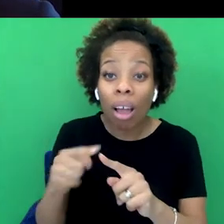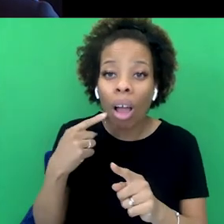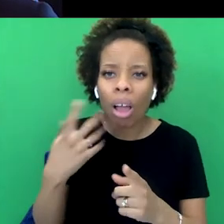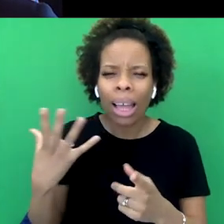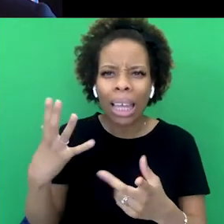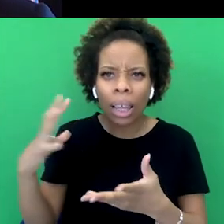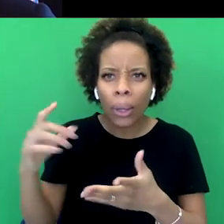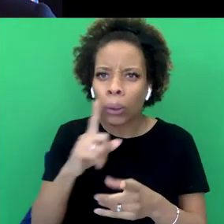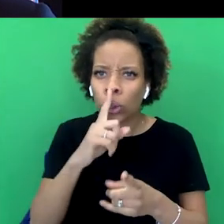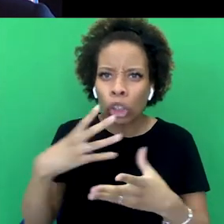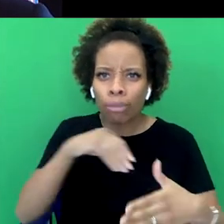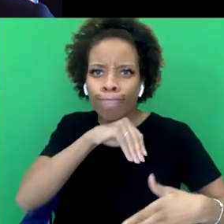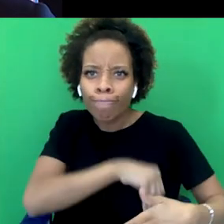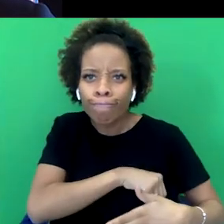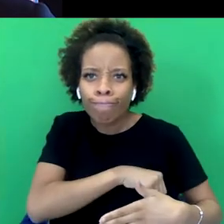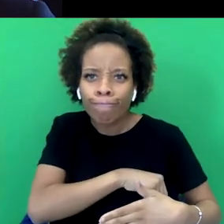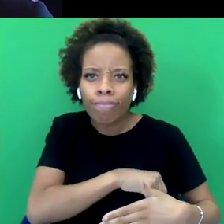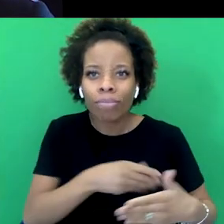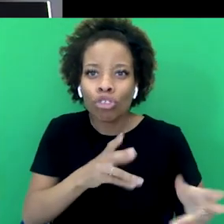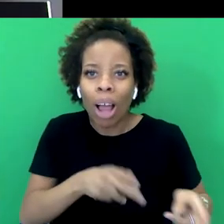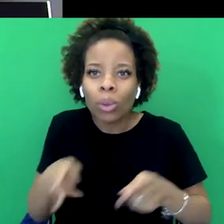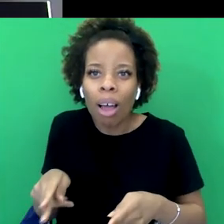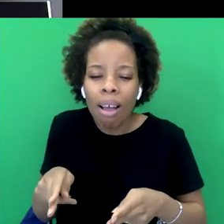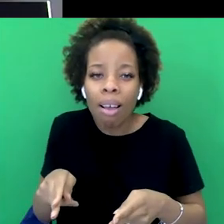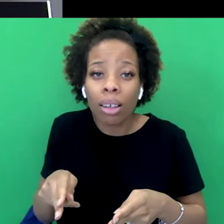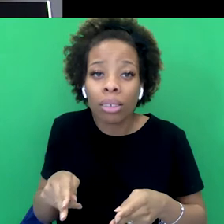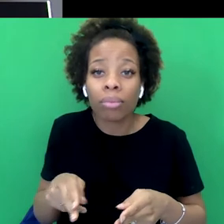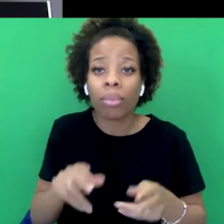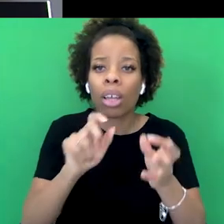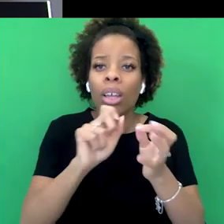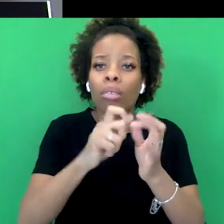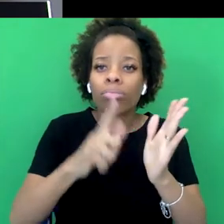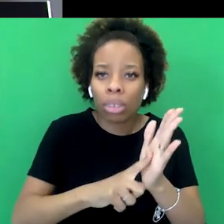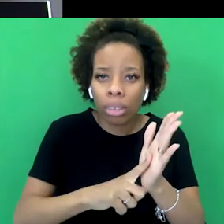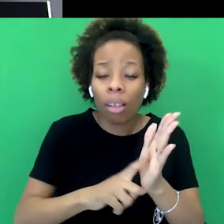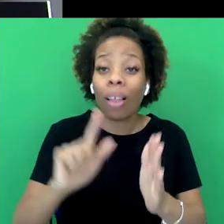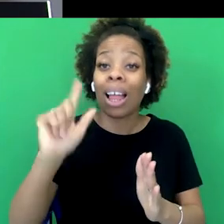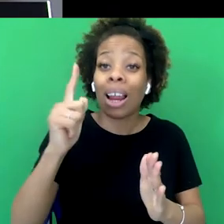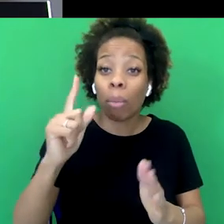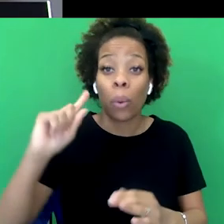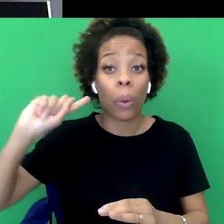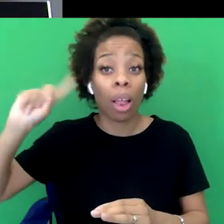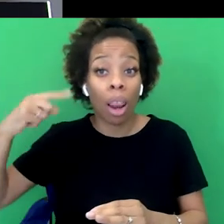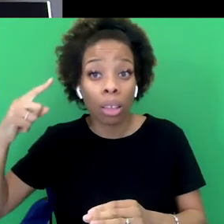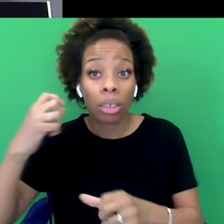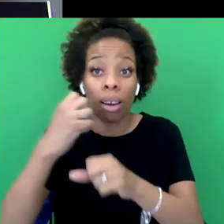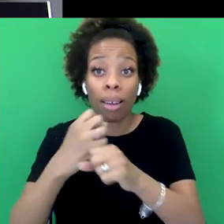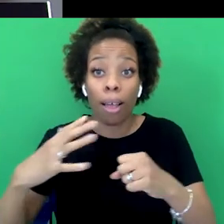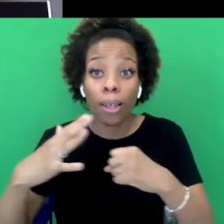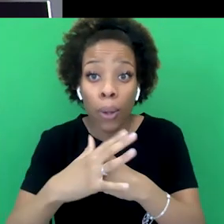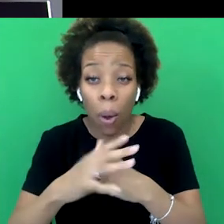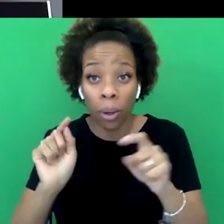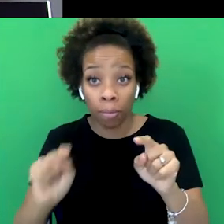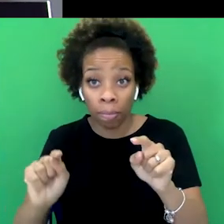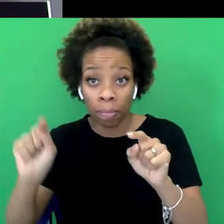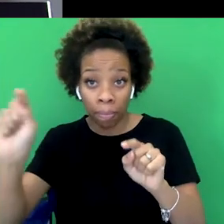I think. And then you've got the fact that we have Bristol, Liverpool, London, Glasgow, these cities owe their growth